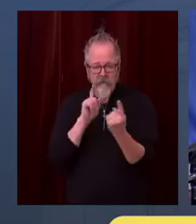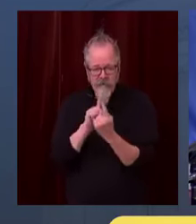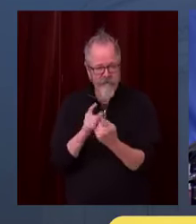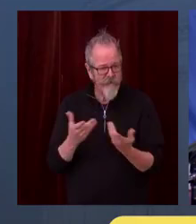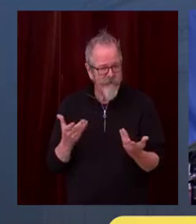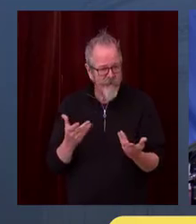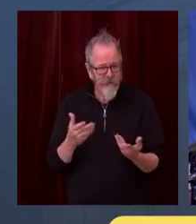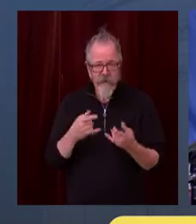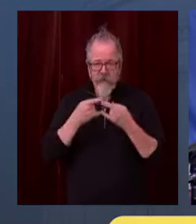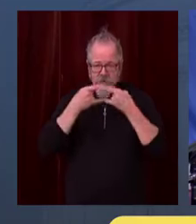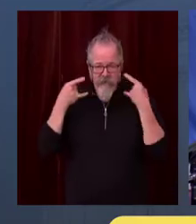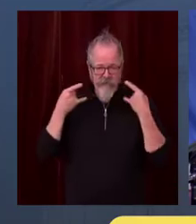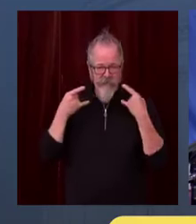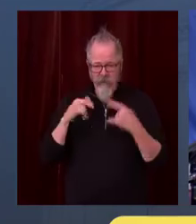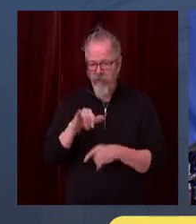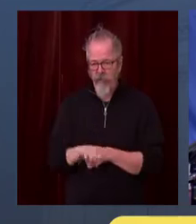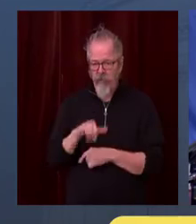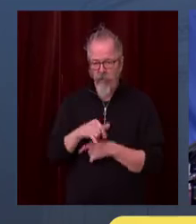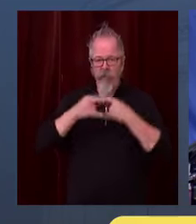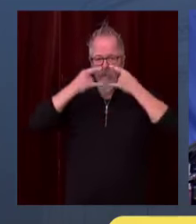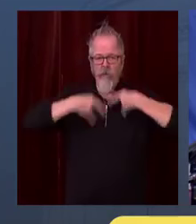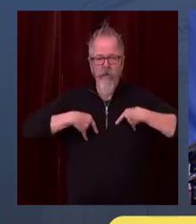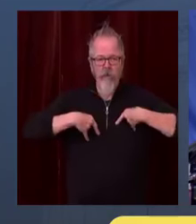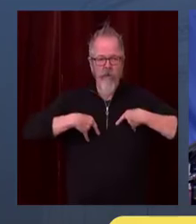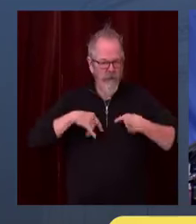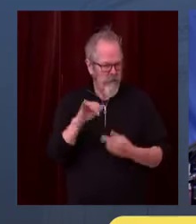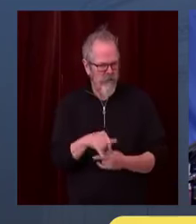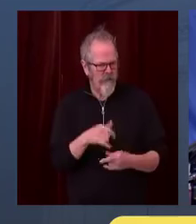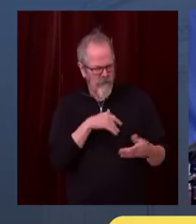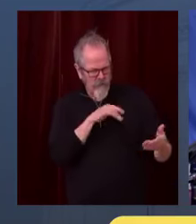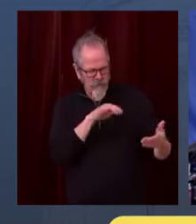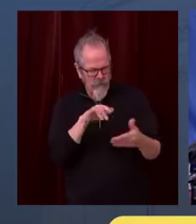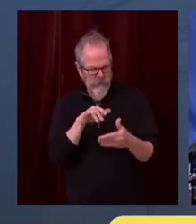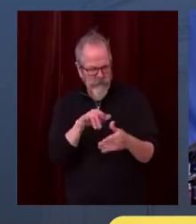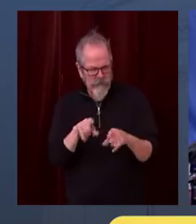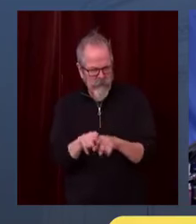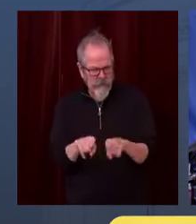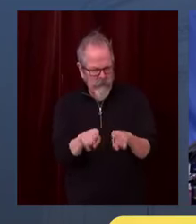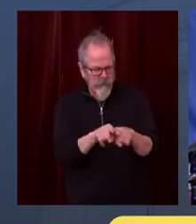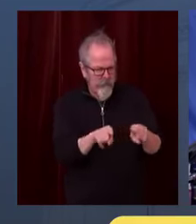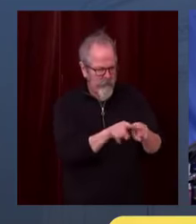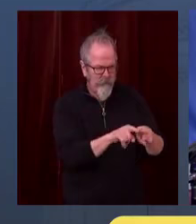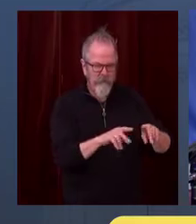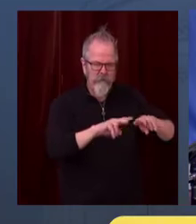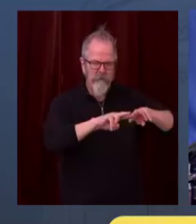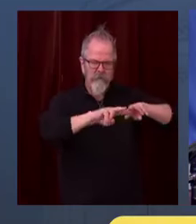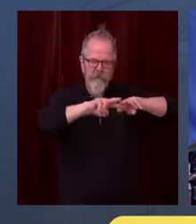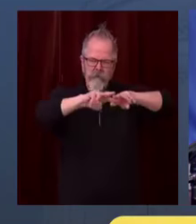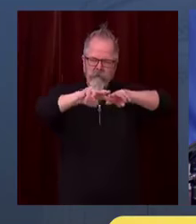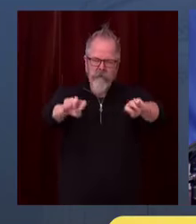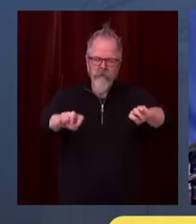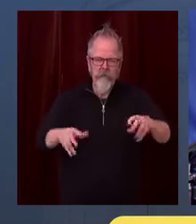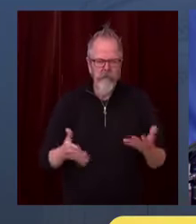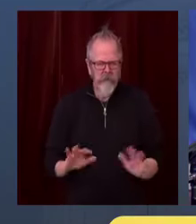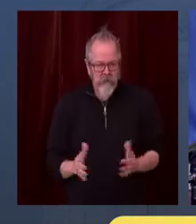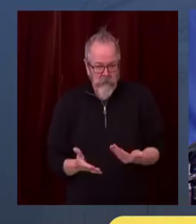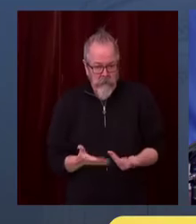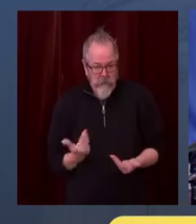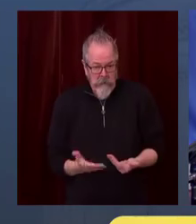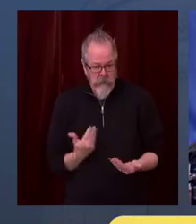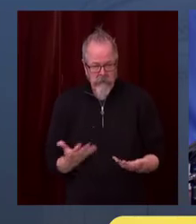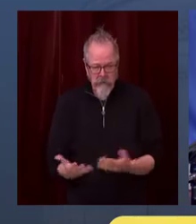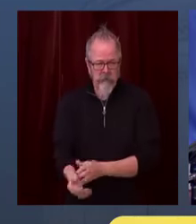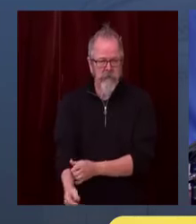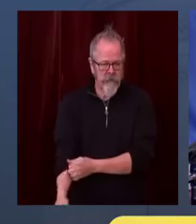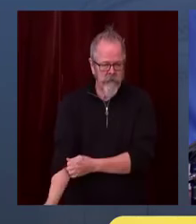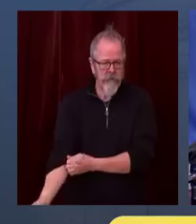whose current business model is not consistent with saving thousands of lives in our state. And that's why we made the decision. Now, on the